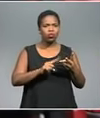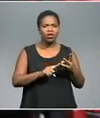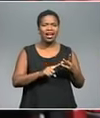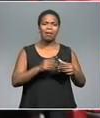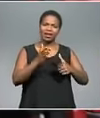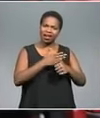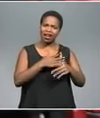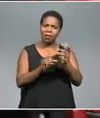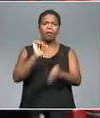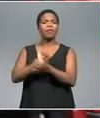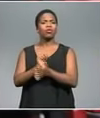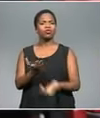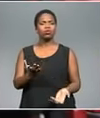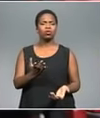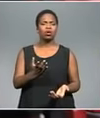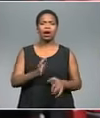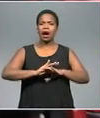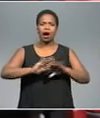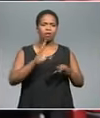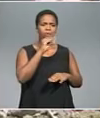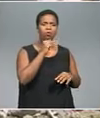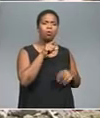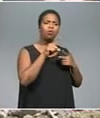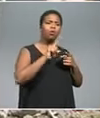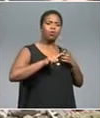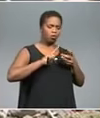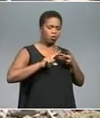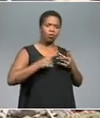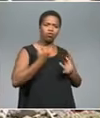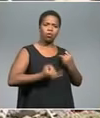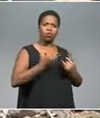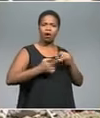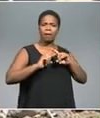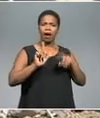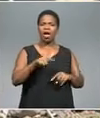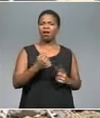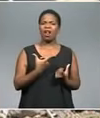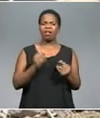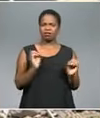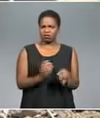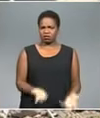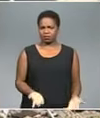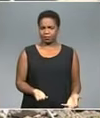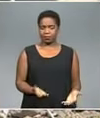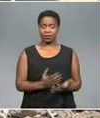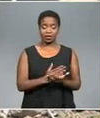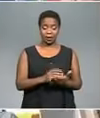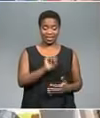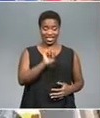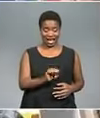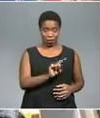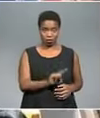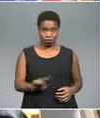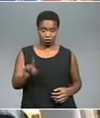kick in where perpetrators of these offenses are being punished. Sub-Saharan Africa is still the worst-performing region, with